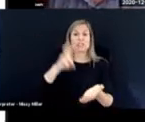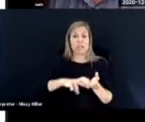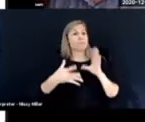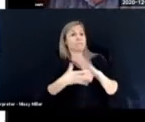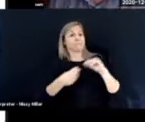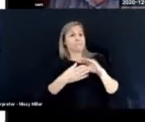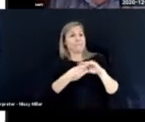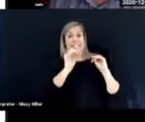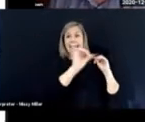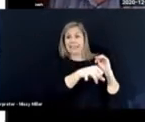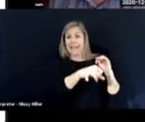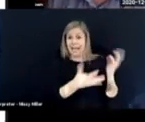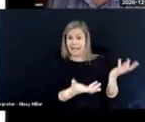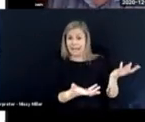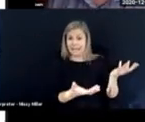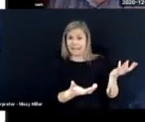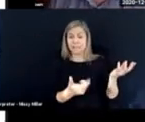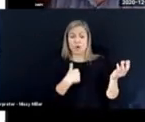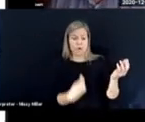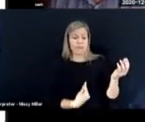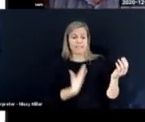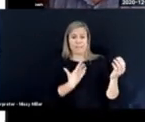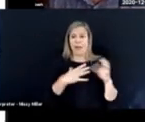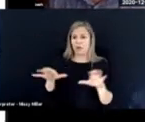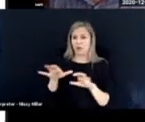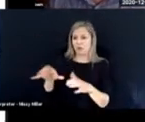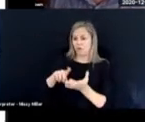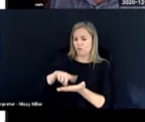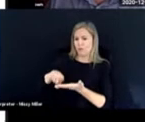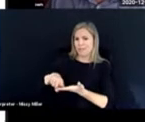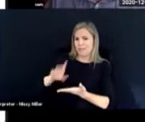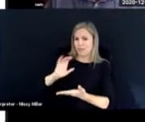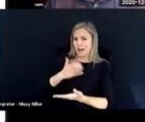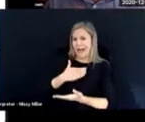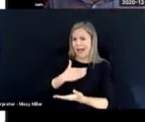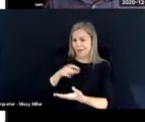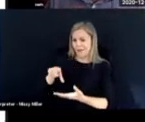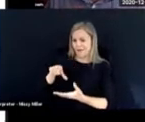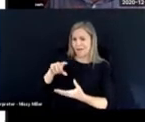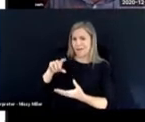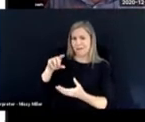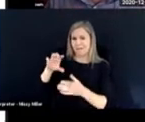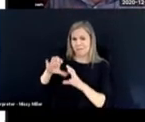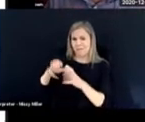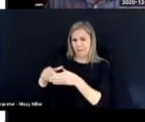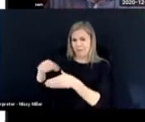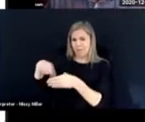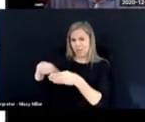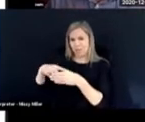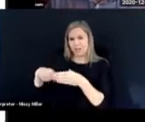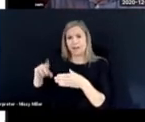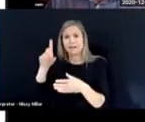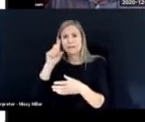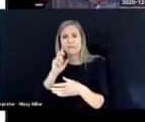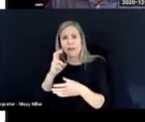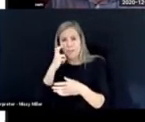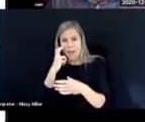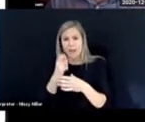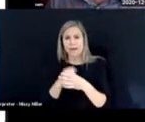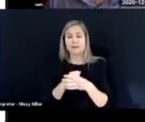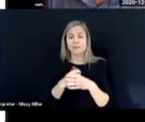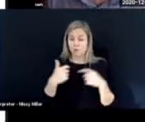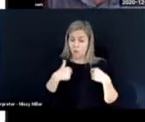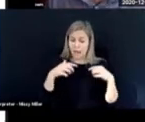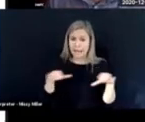this. And it inspired me to do some research on our population. I took